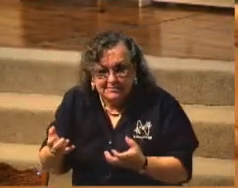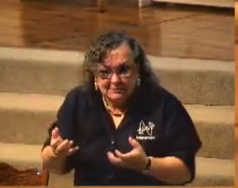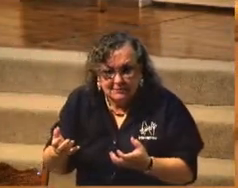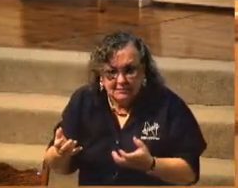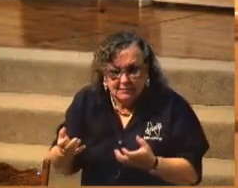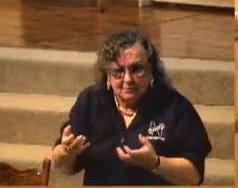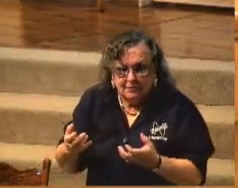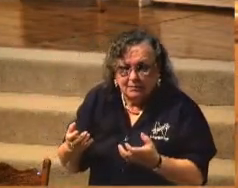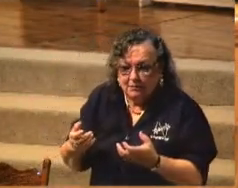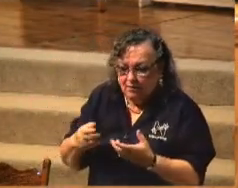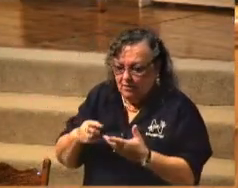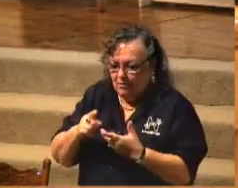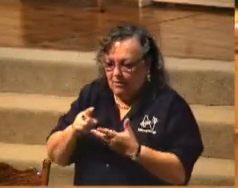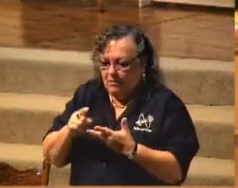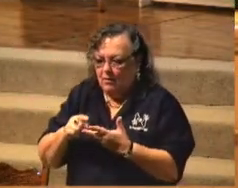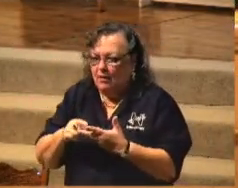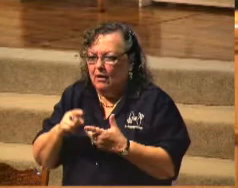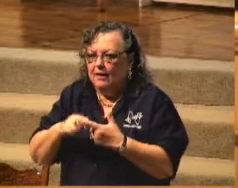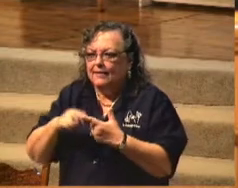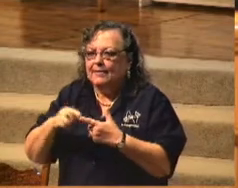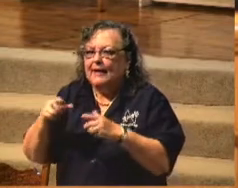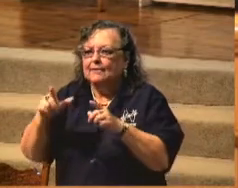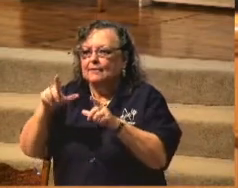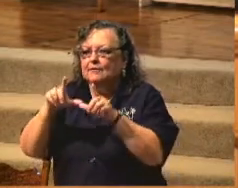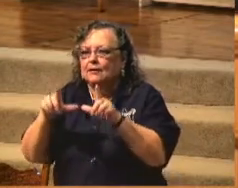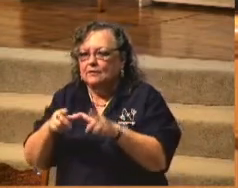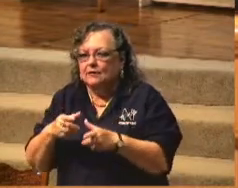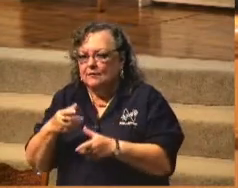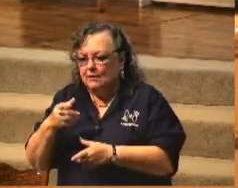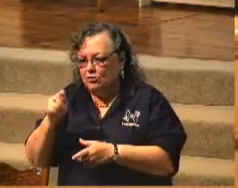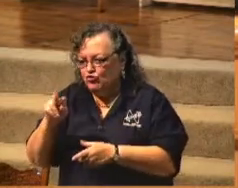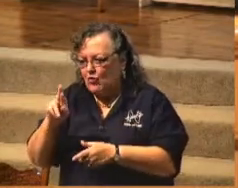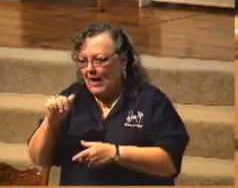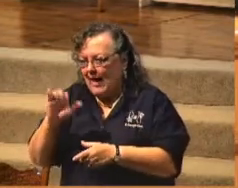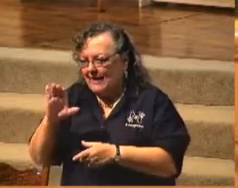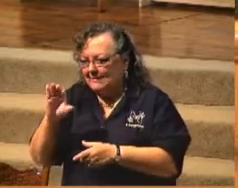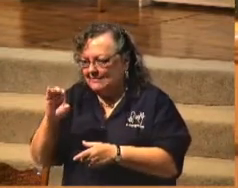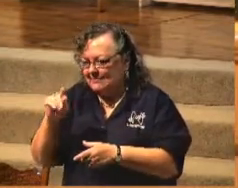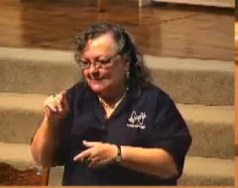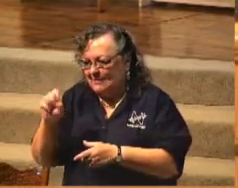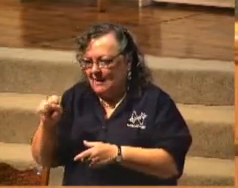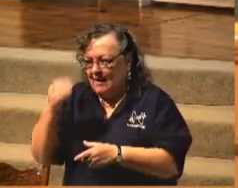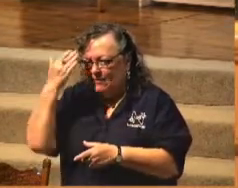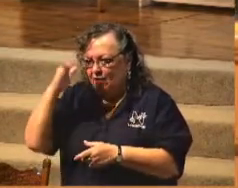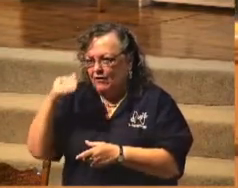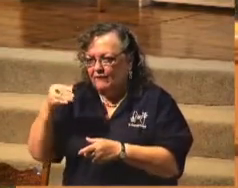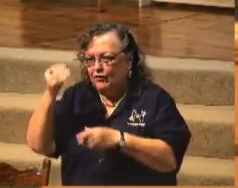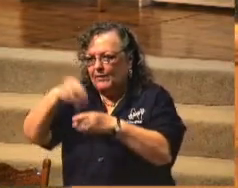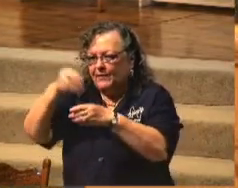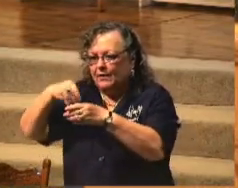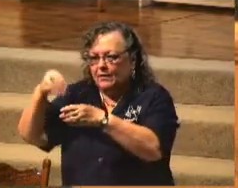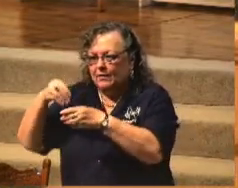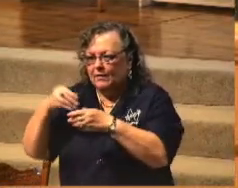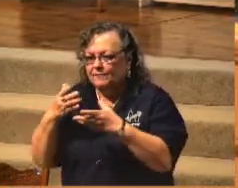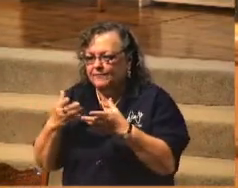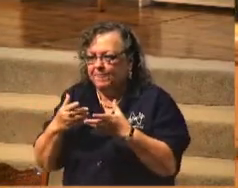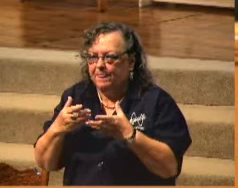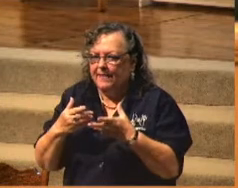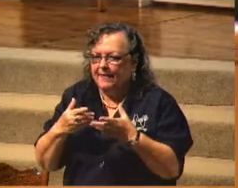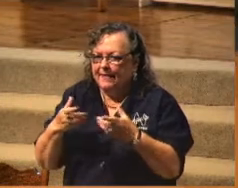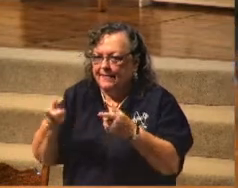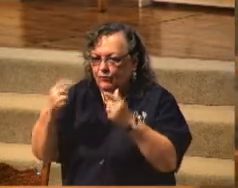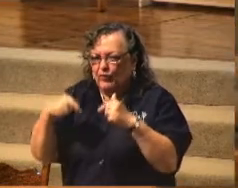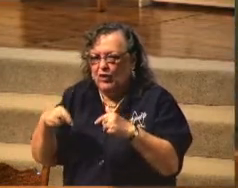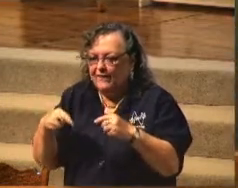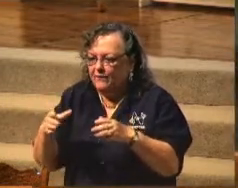Witness the gospel. Pick up gospel tracks on your way out. We've got some new gospel tracks. I don't know if they're in the track rack yet. They're prepping them. Came in this week.